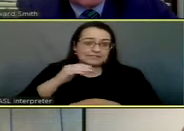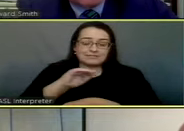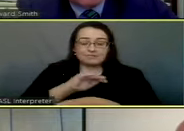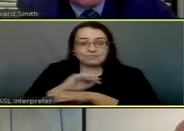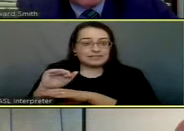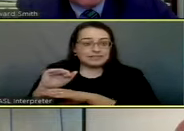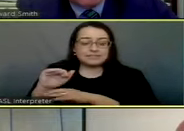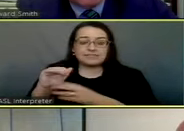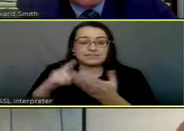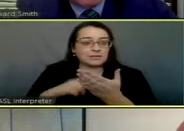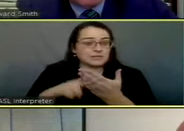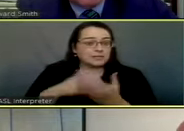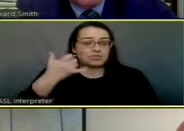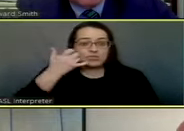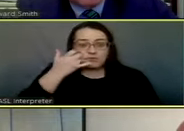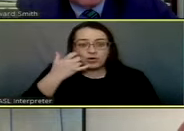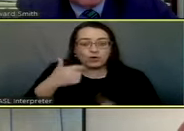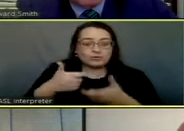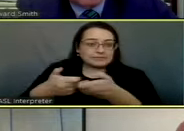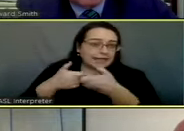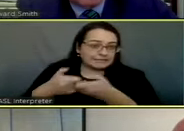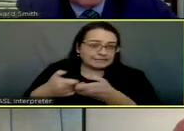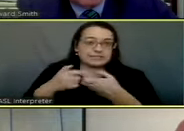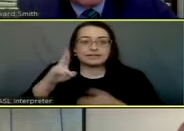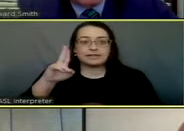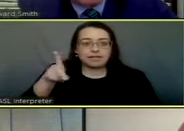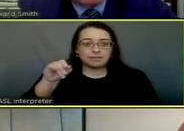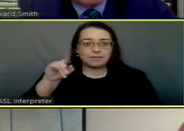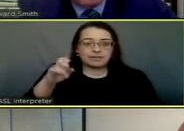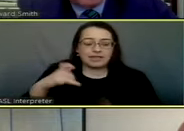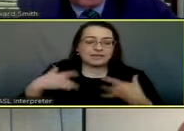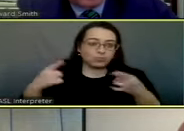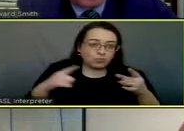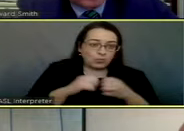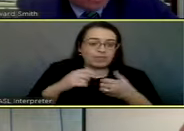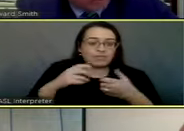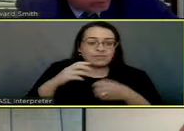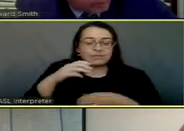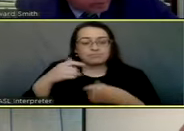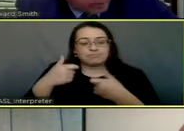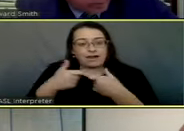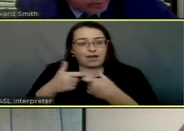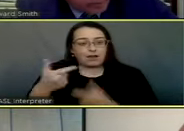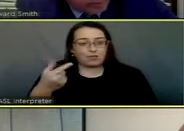sometimes on the phone, texting us updates on what's going on with the power grid here.